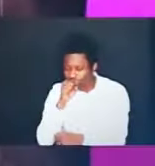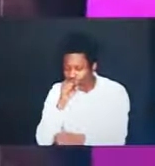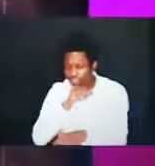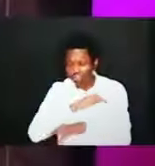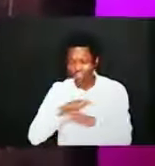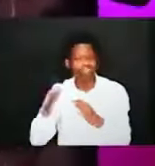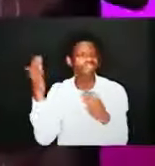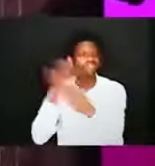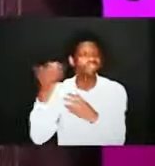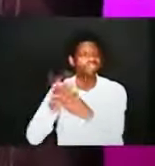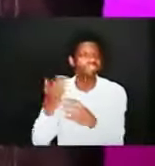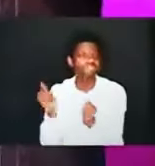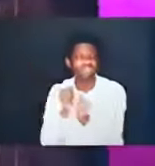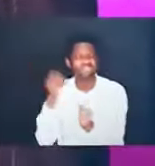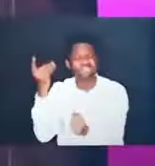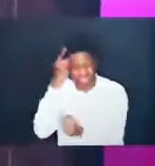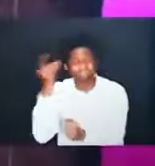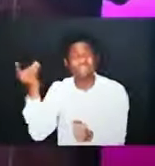now